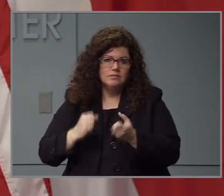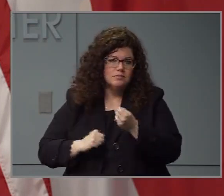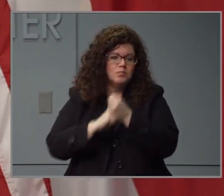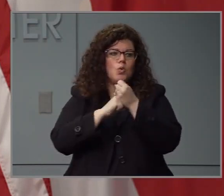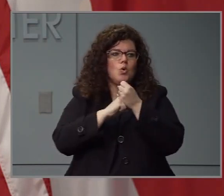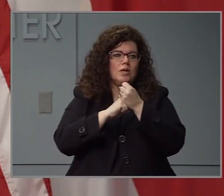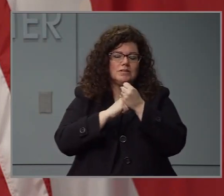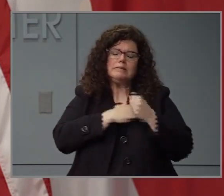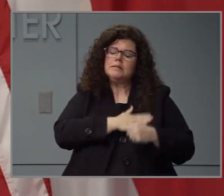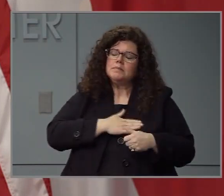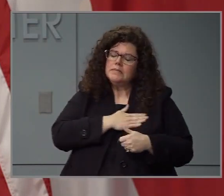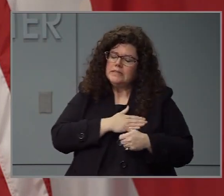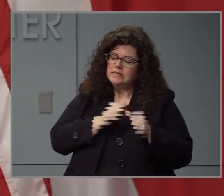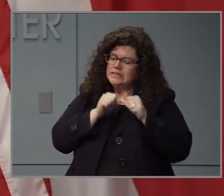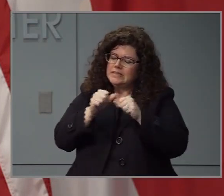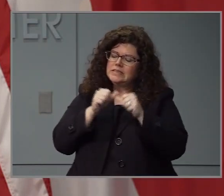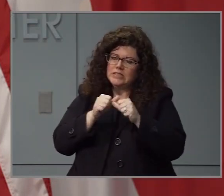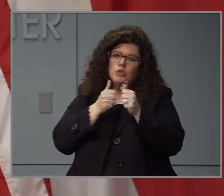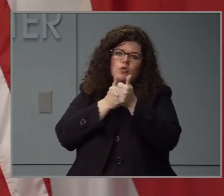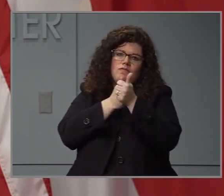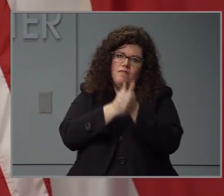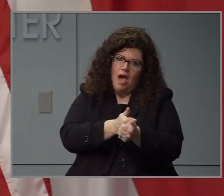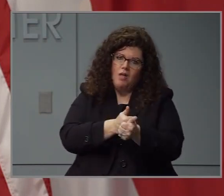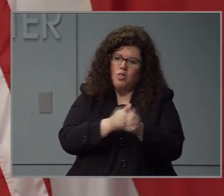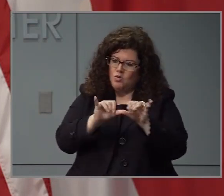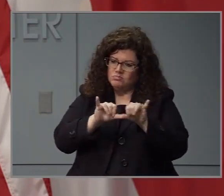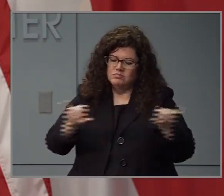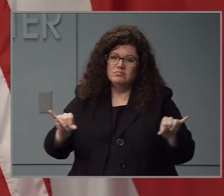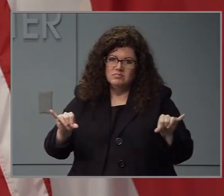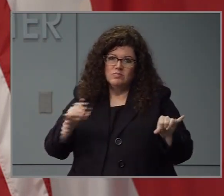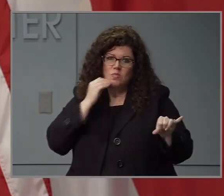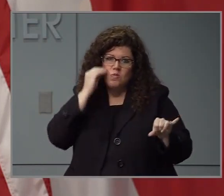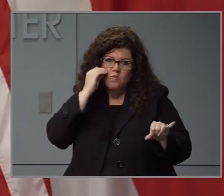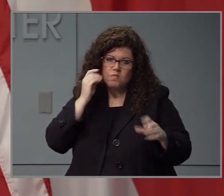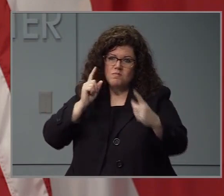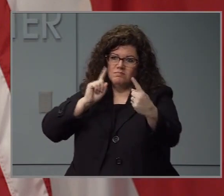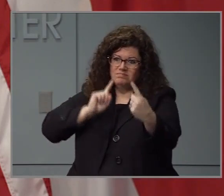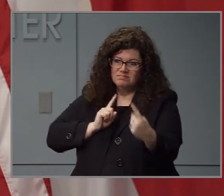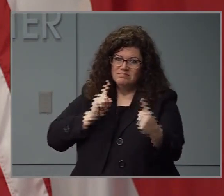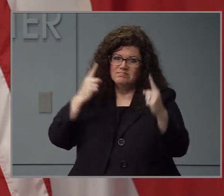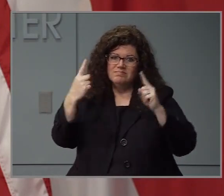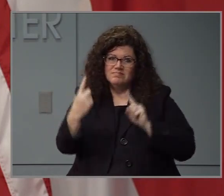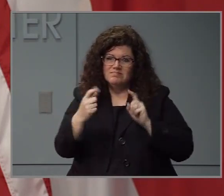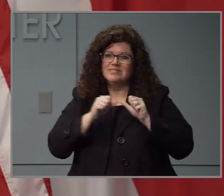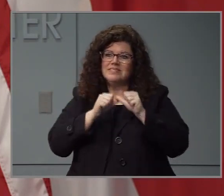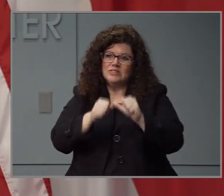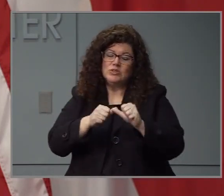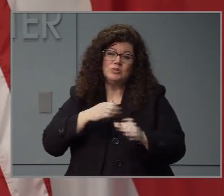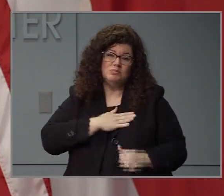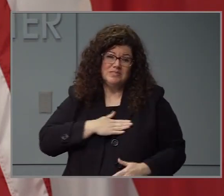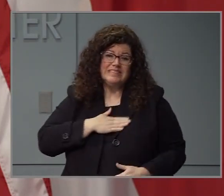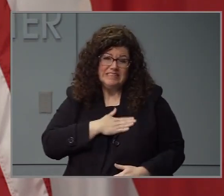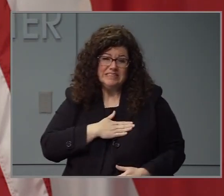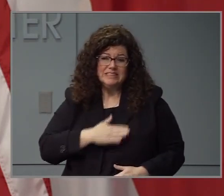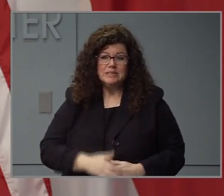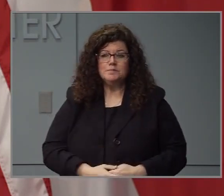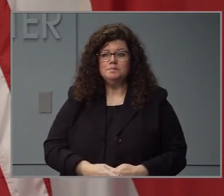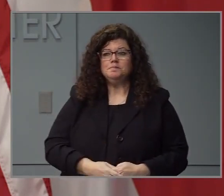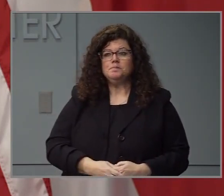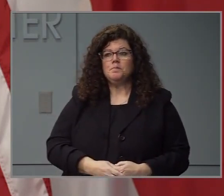follow all state and local stay-at-home orders and follow social distancing protocols. In closing,